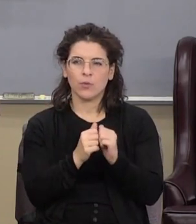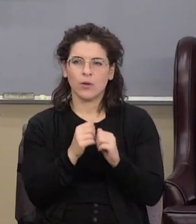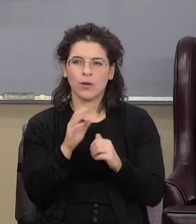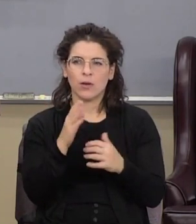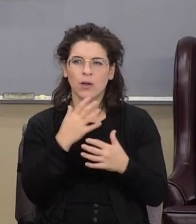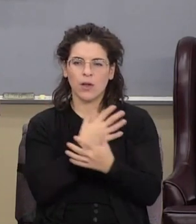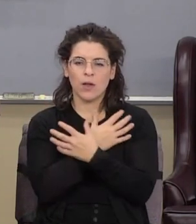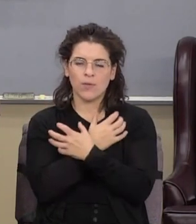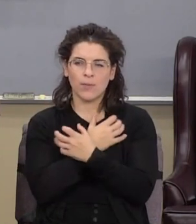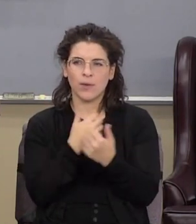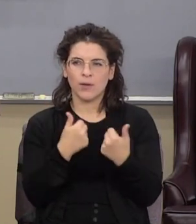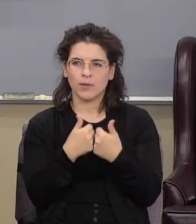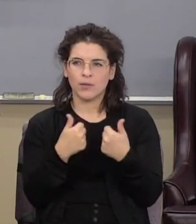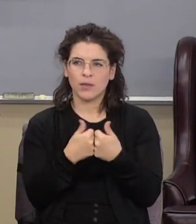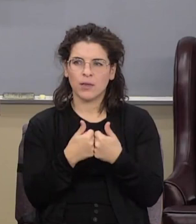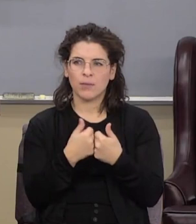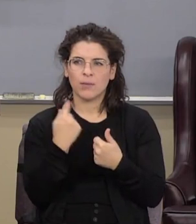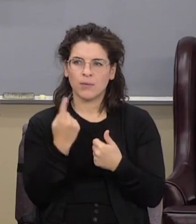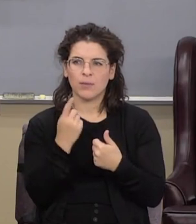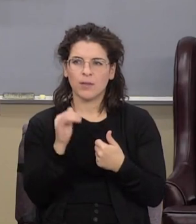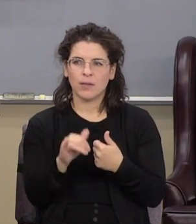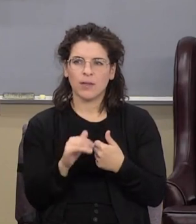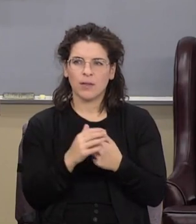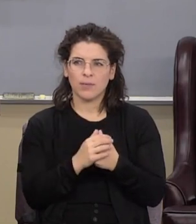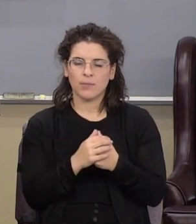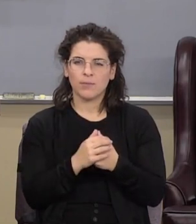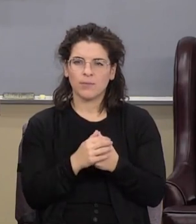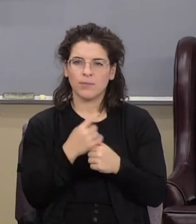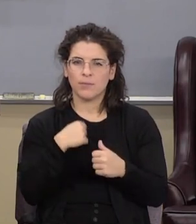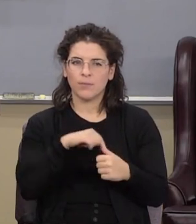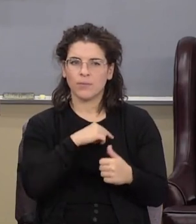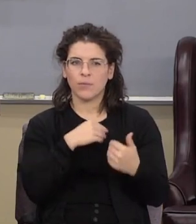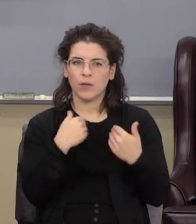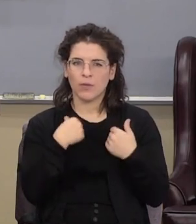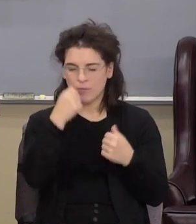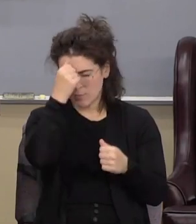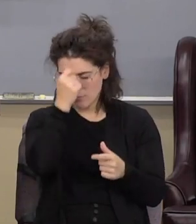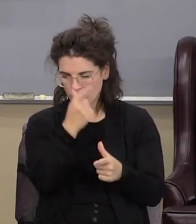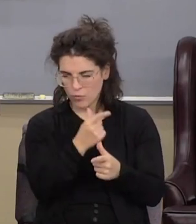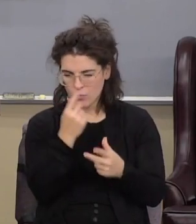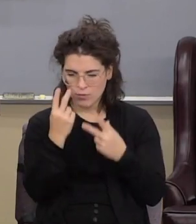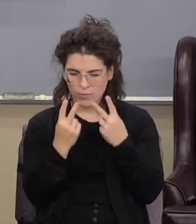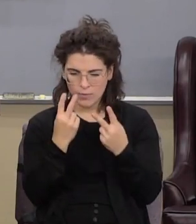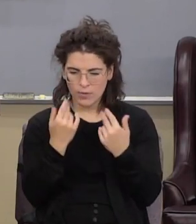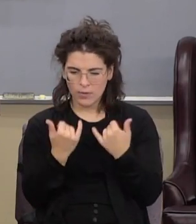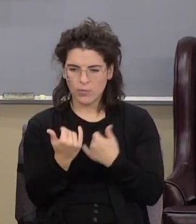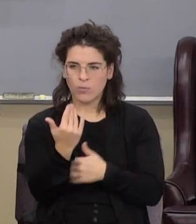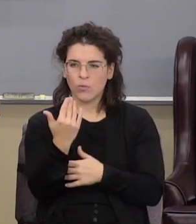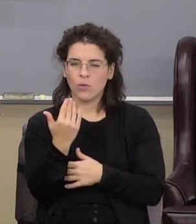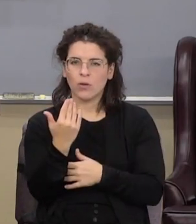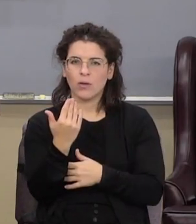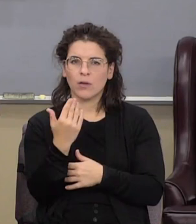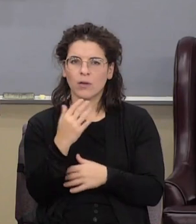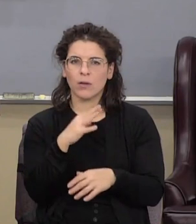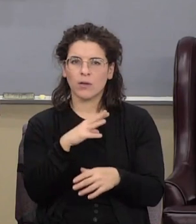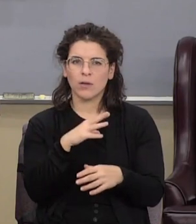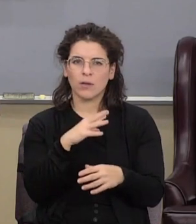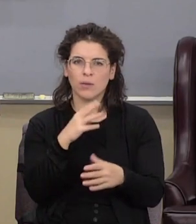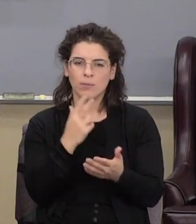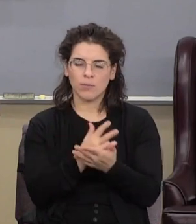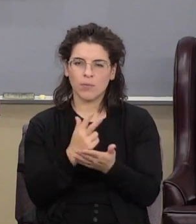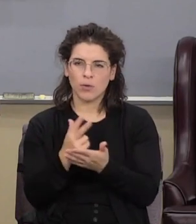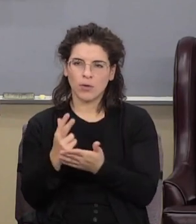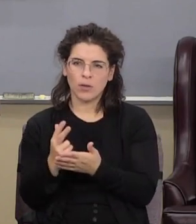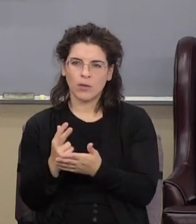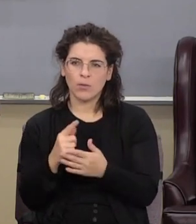you know something like that we got a brother visiting with us this morning he was parked in the parking lot when we got